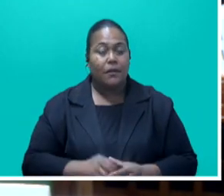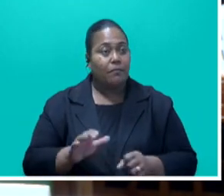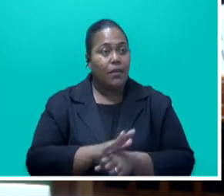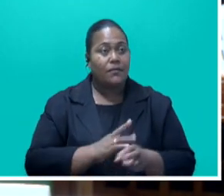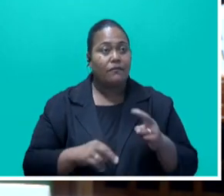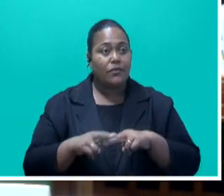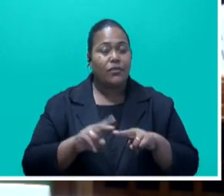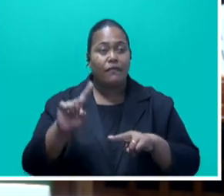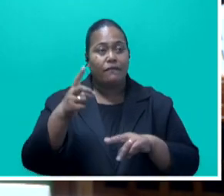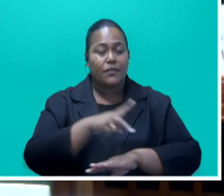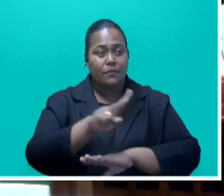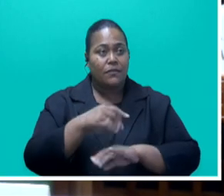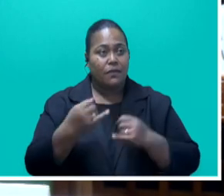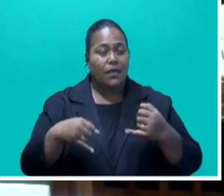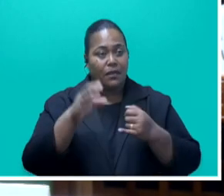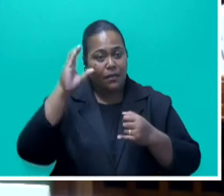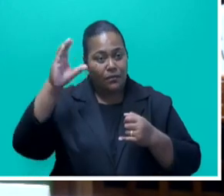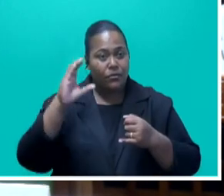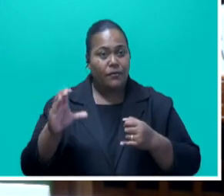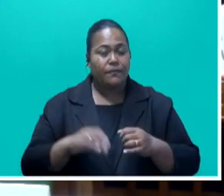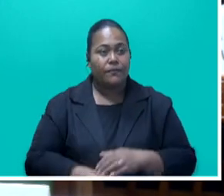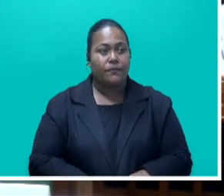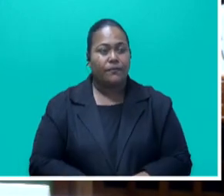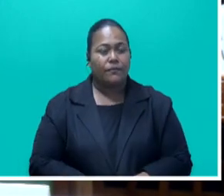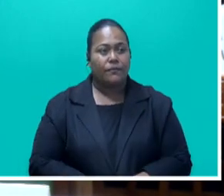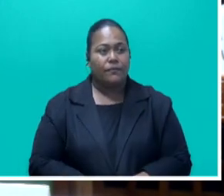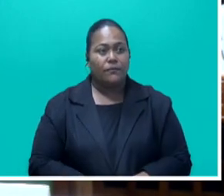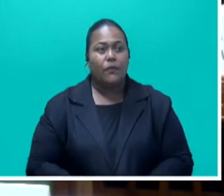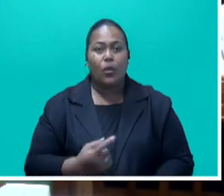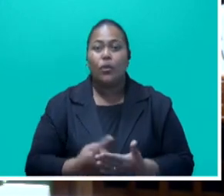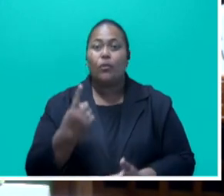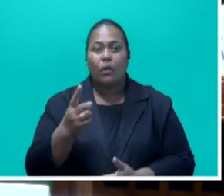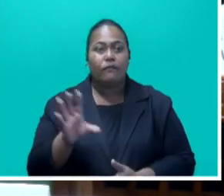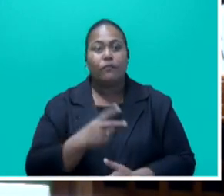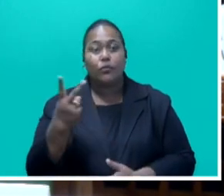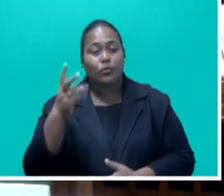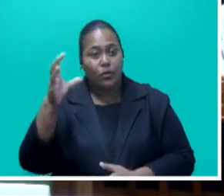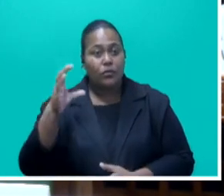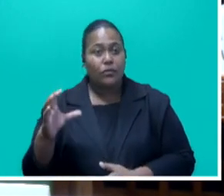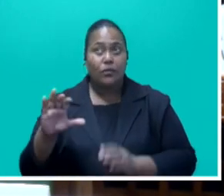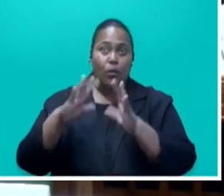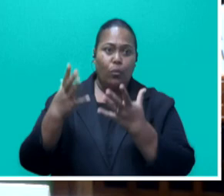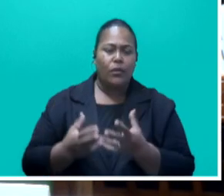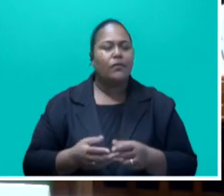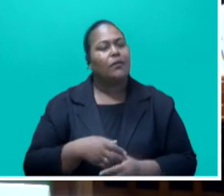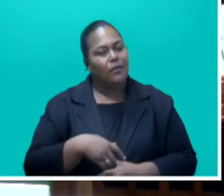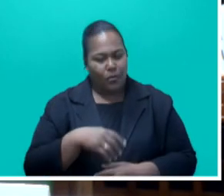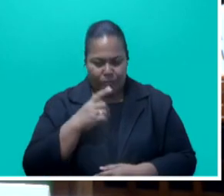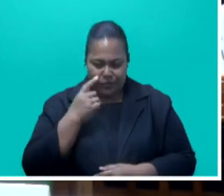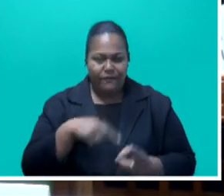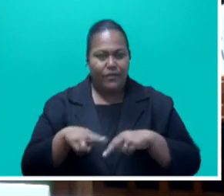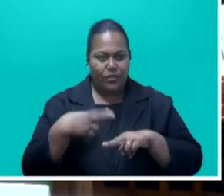Pacific Island country and only one of two countries globally to have a National Action Plan